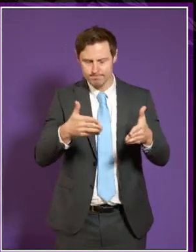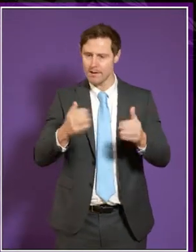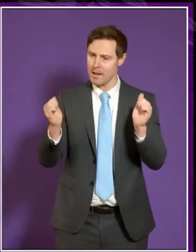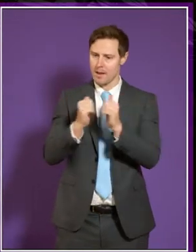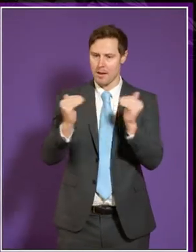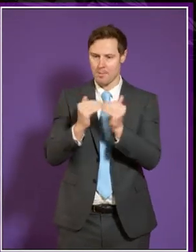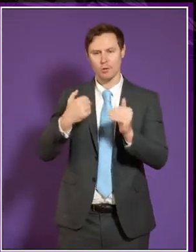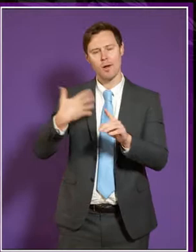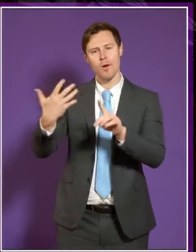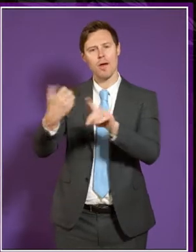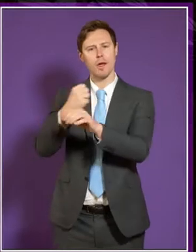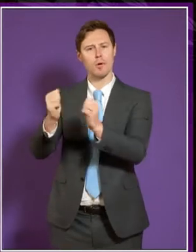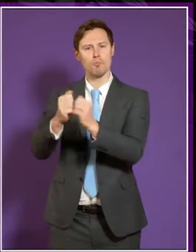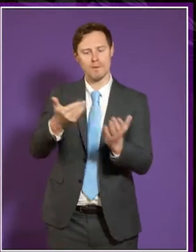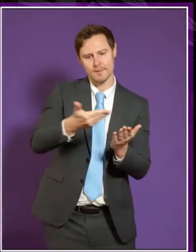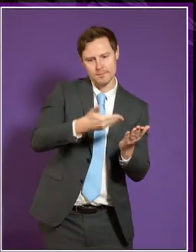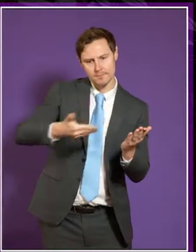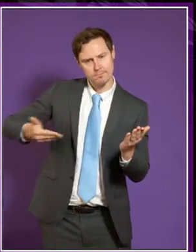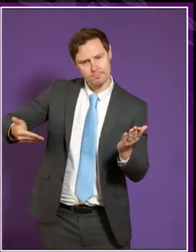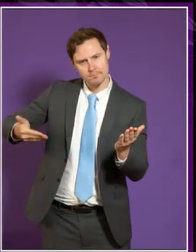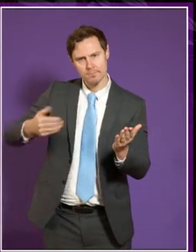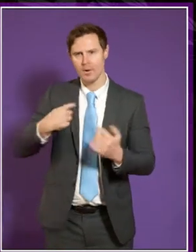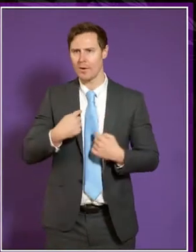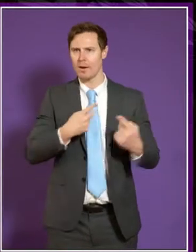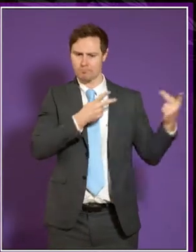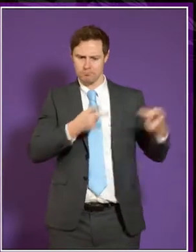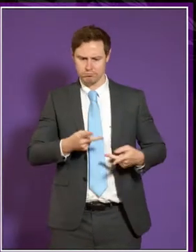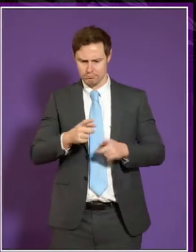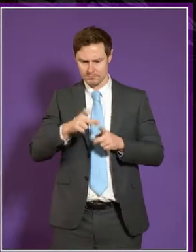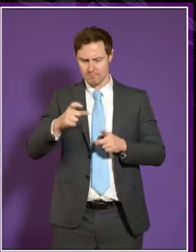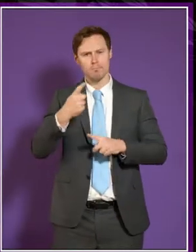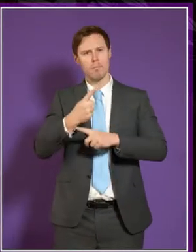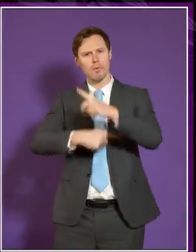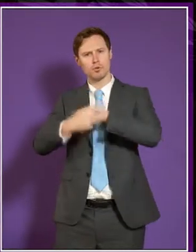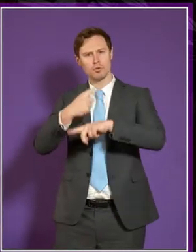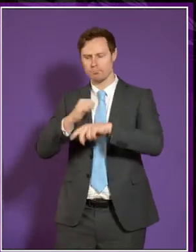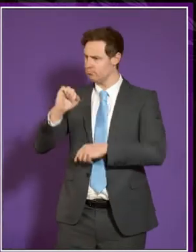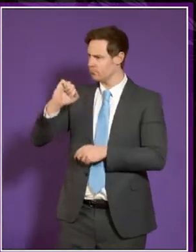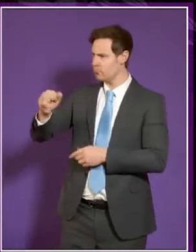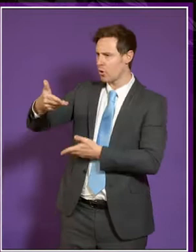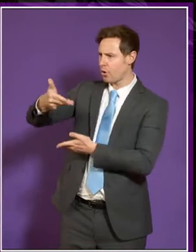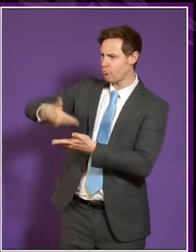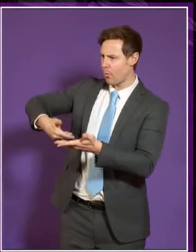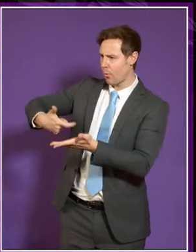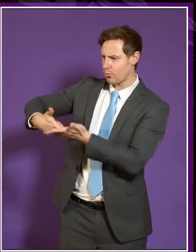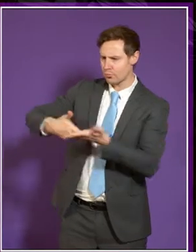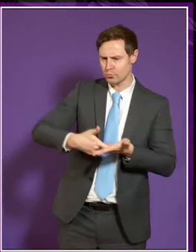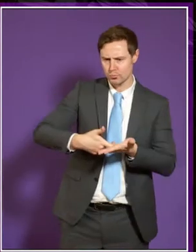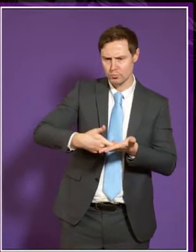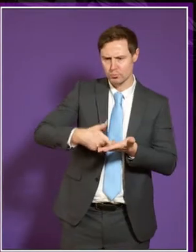agreements. We were here, I think, in December last year and your report came out in the early part of